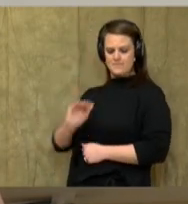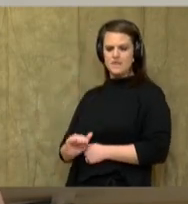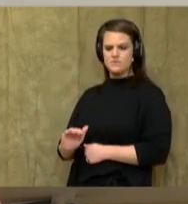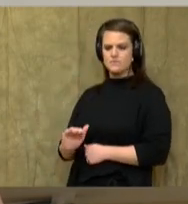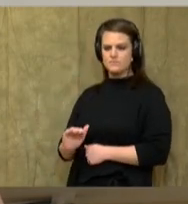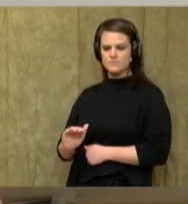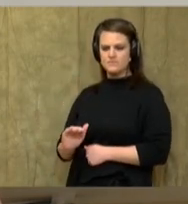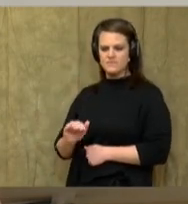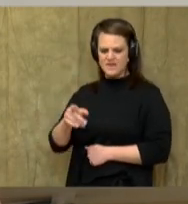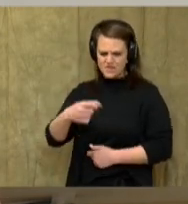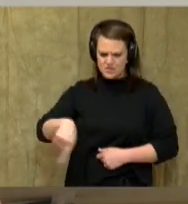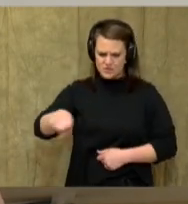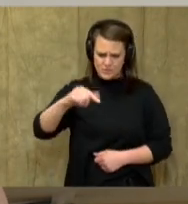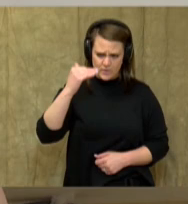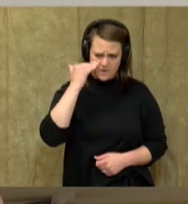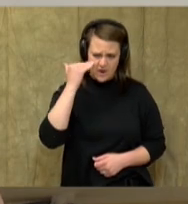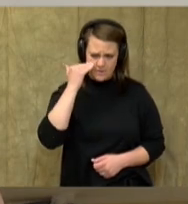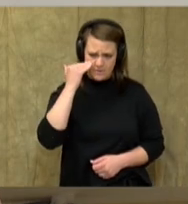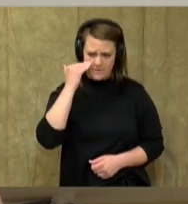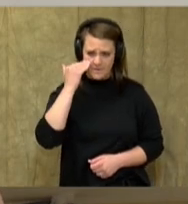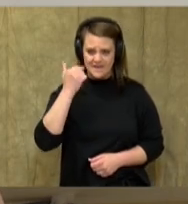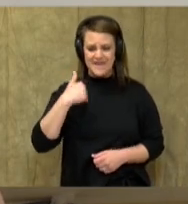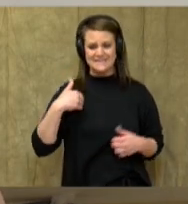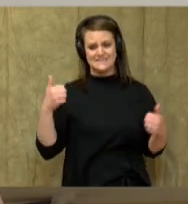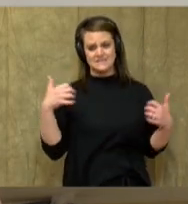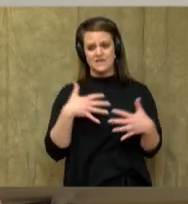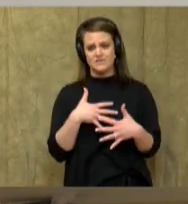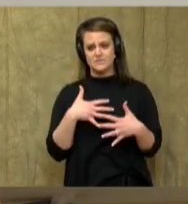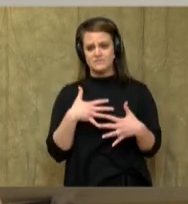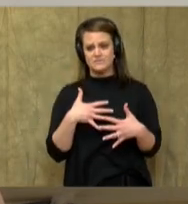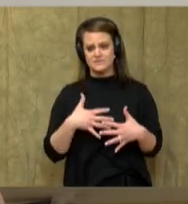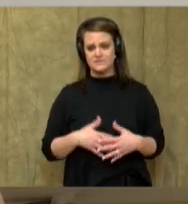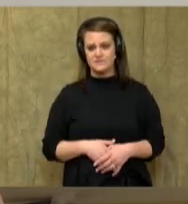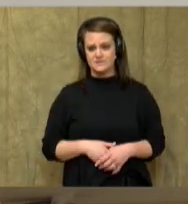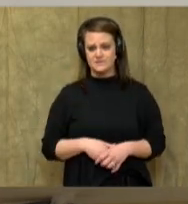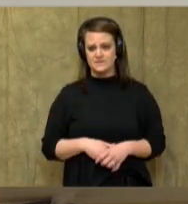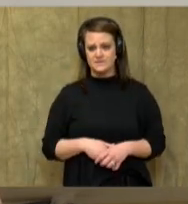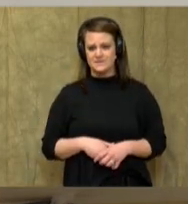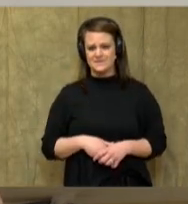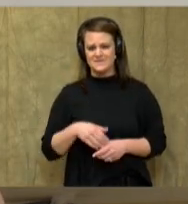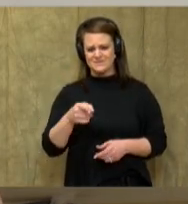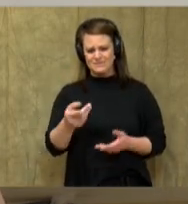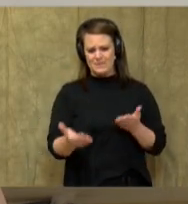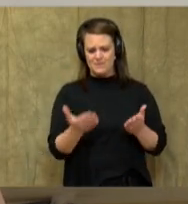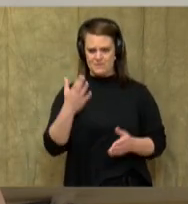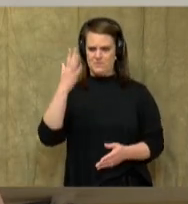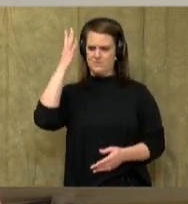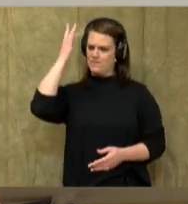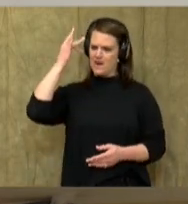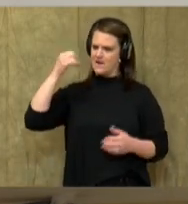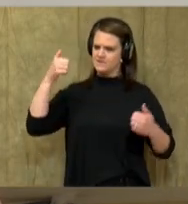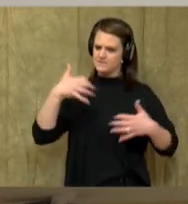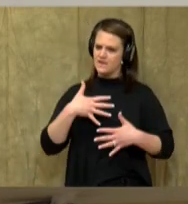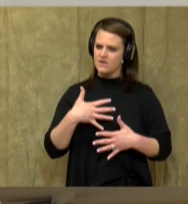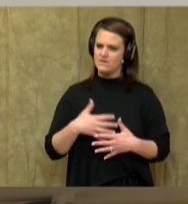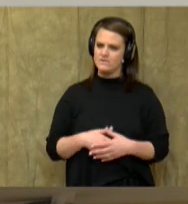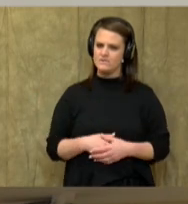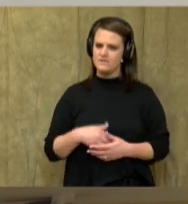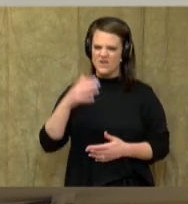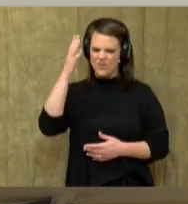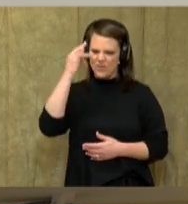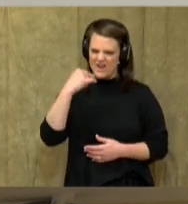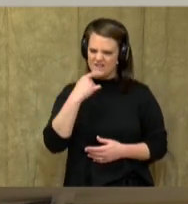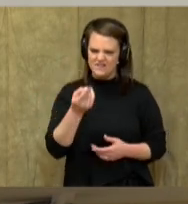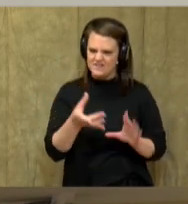girl. And do you know what? What? I got scared. I You're probably wondering why I got scared and why I'm even